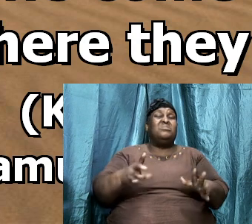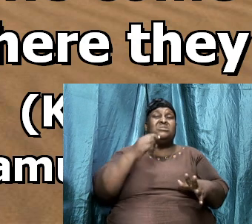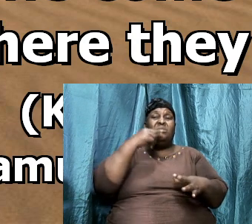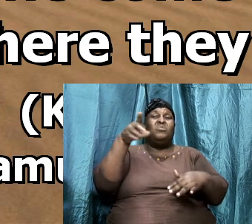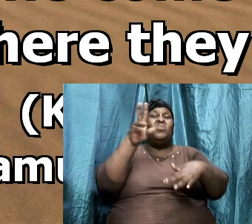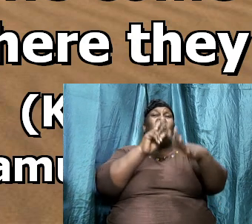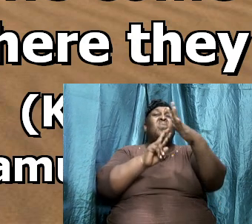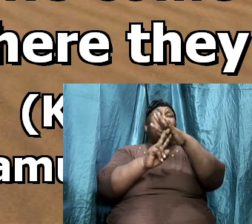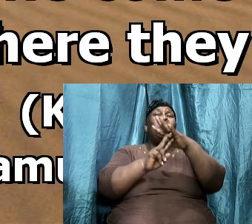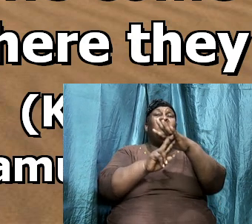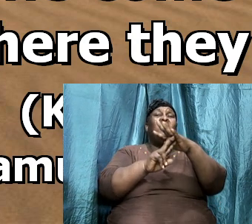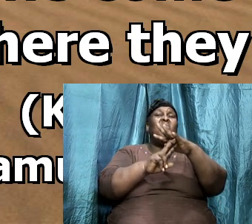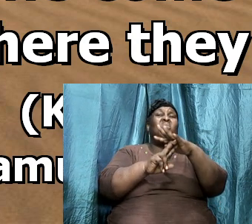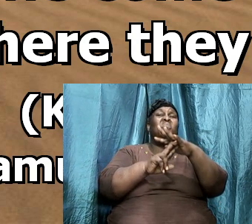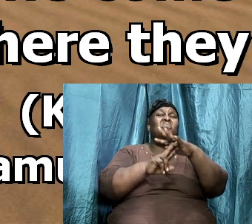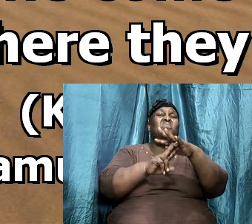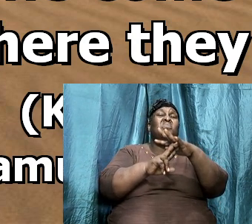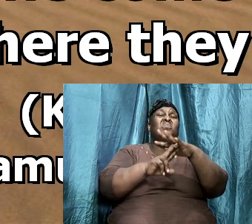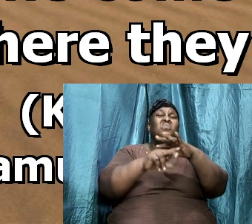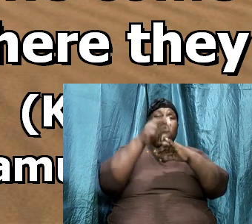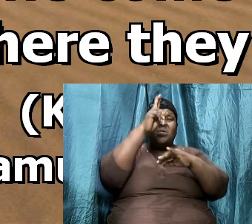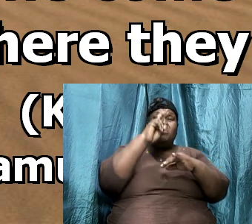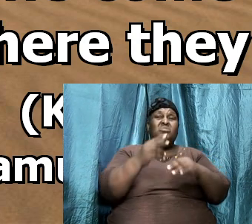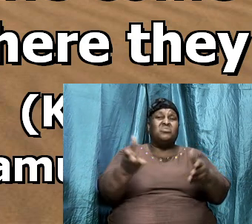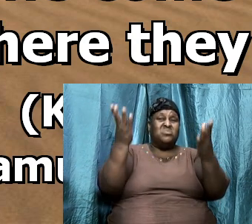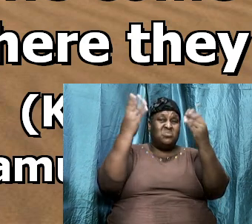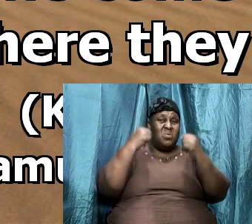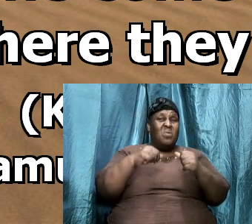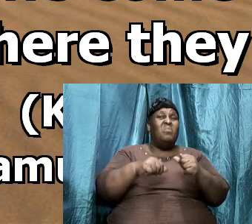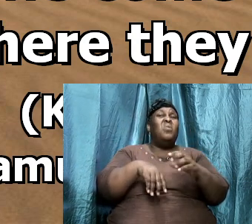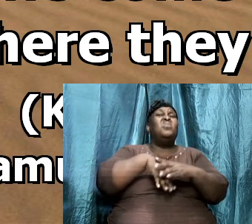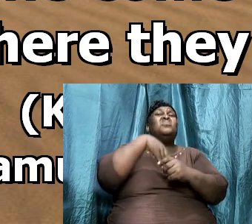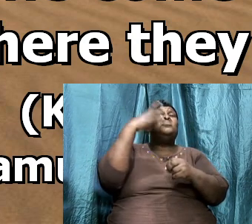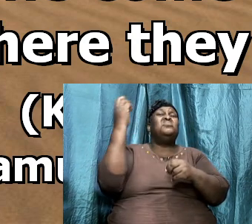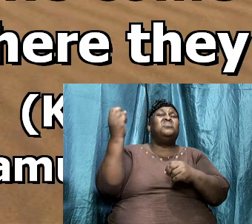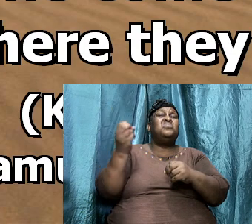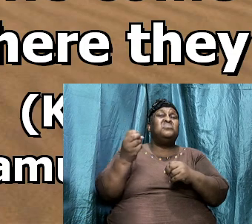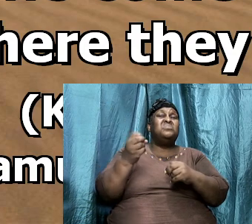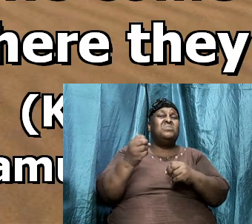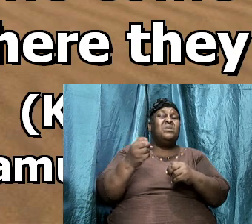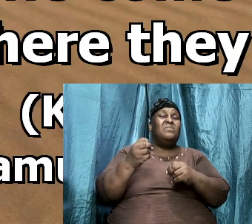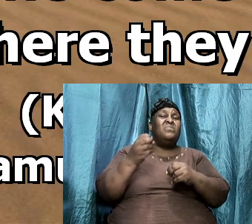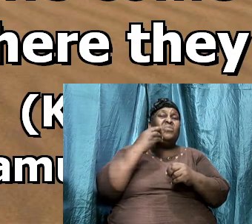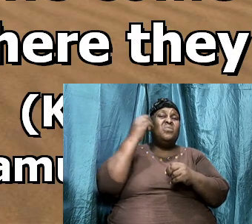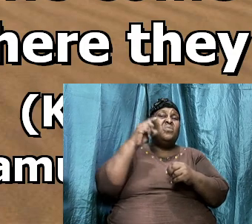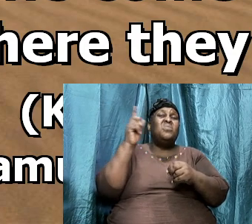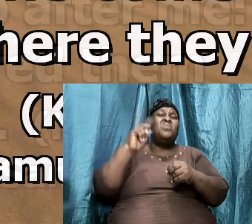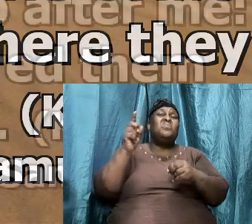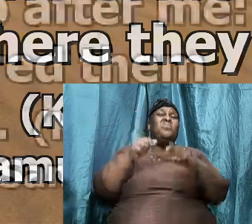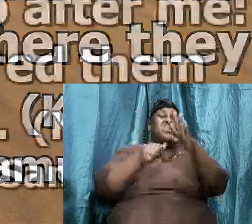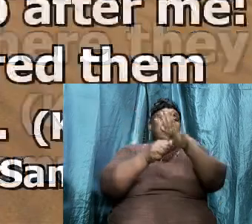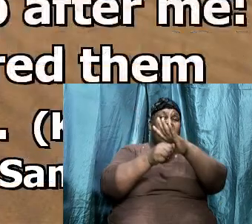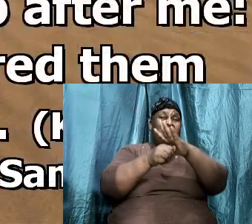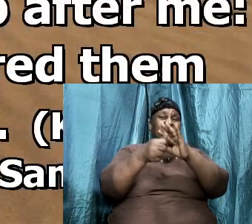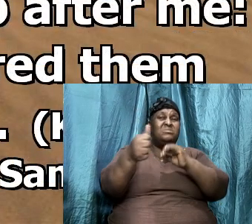these Hebrews come forth out of their holes where they hid themselves